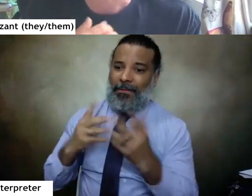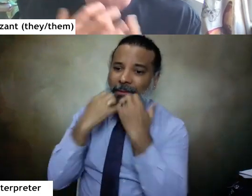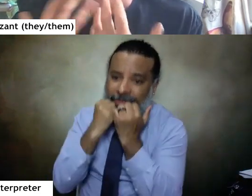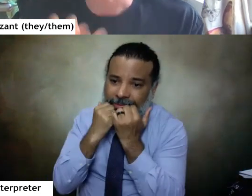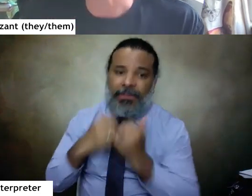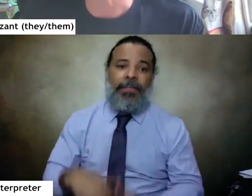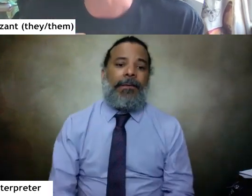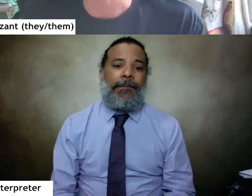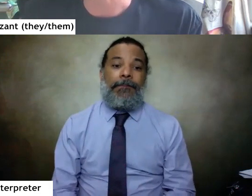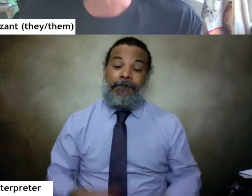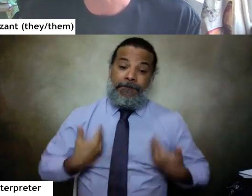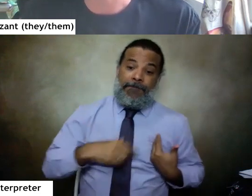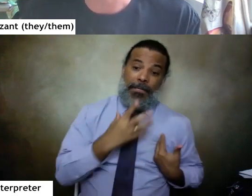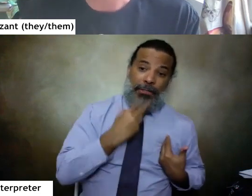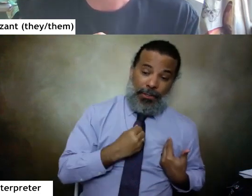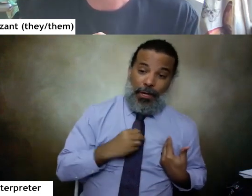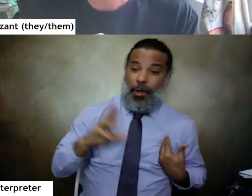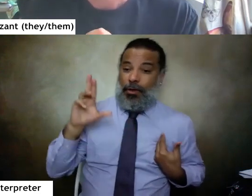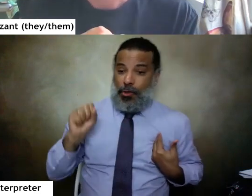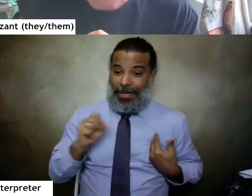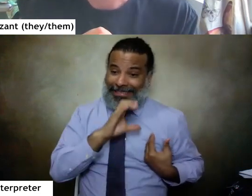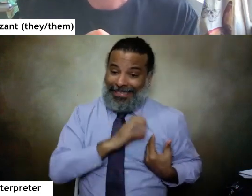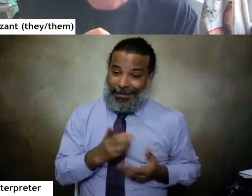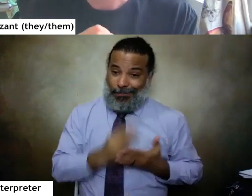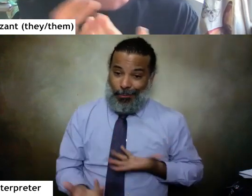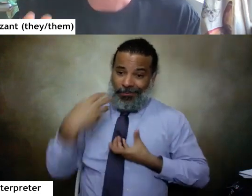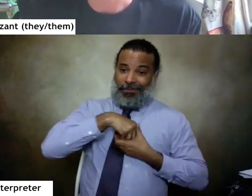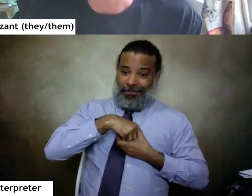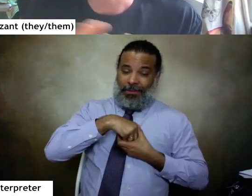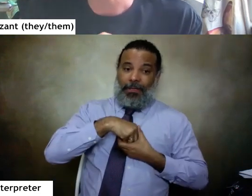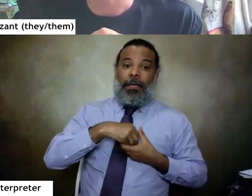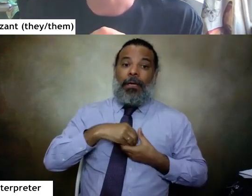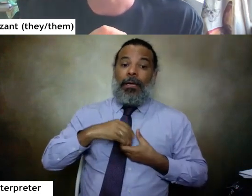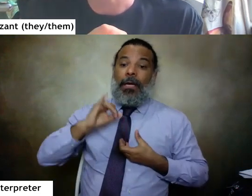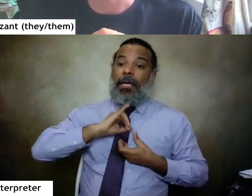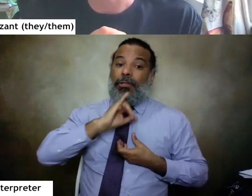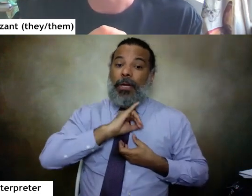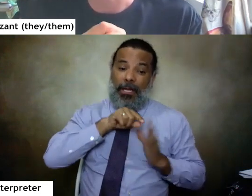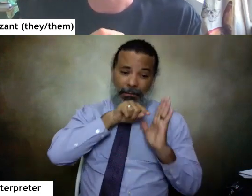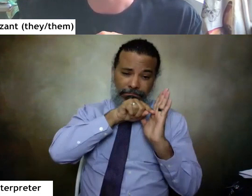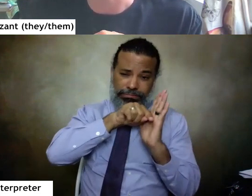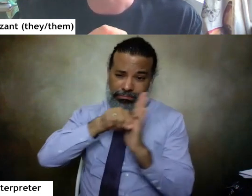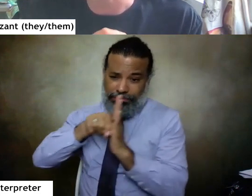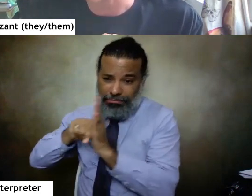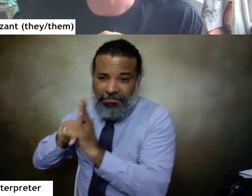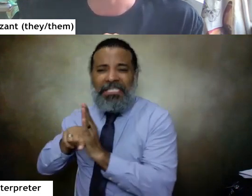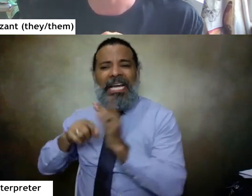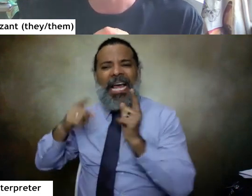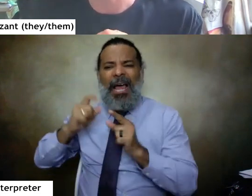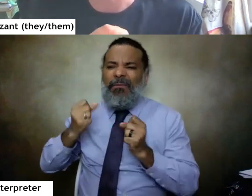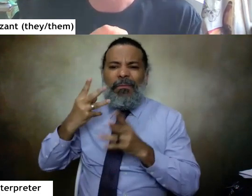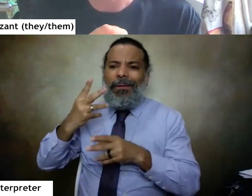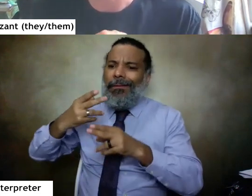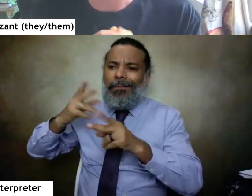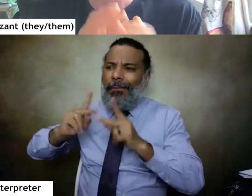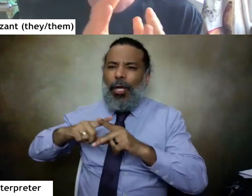Both as a Jew and a US citizen, Israeli genocide is carried out in our name with billions of US